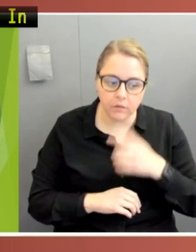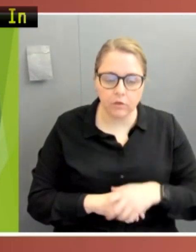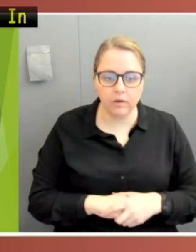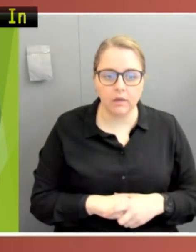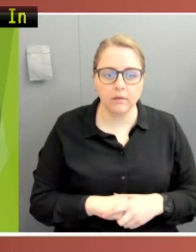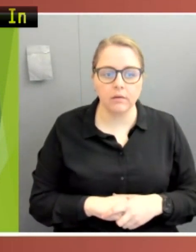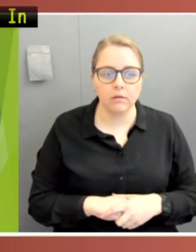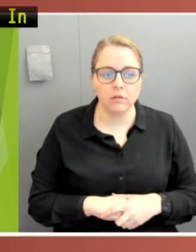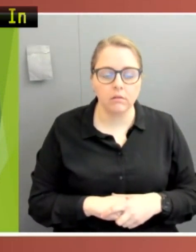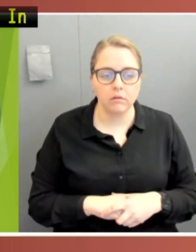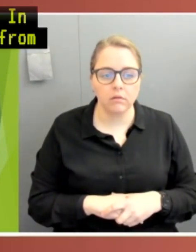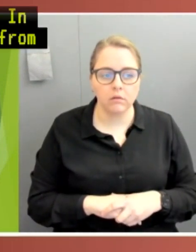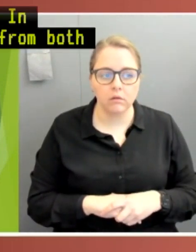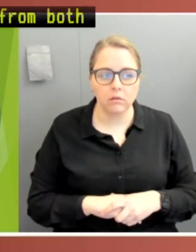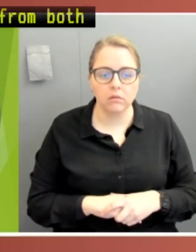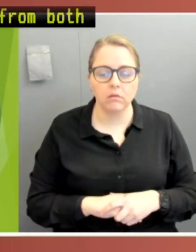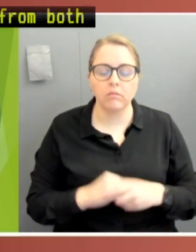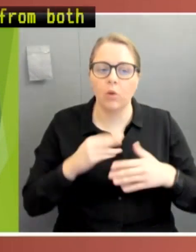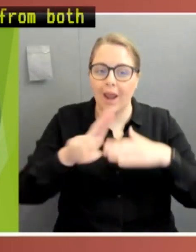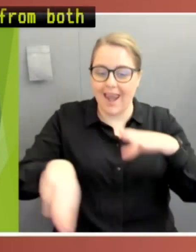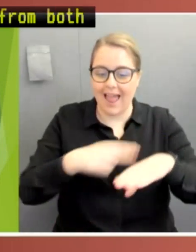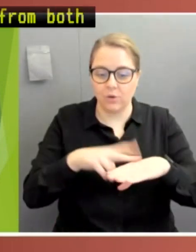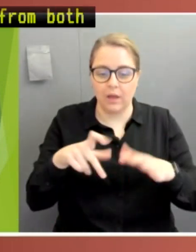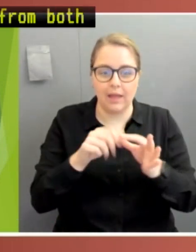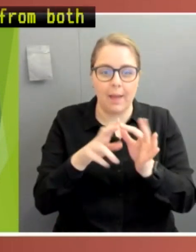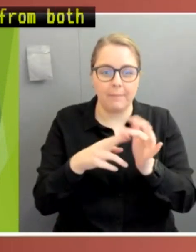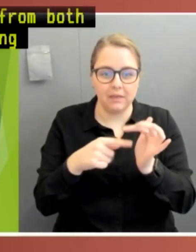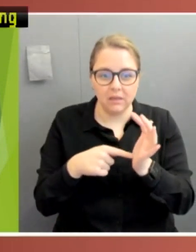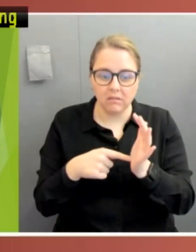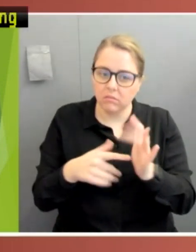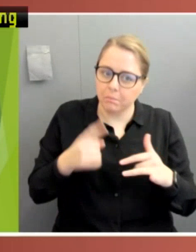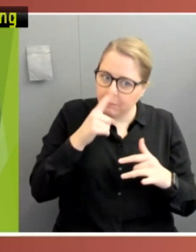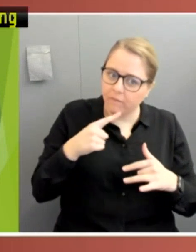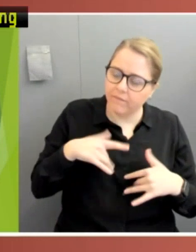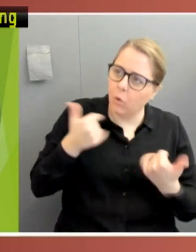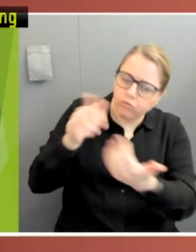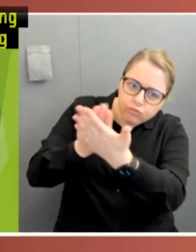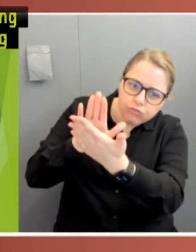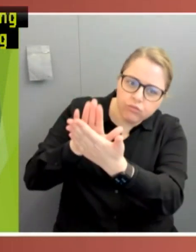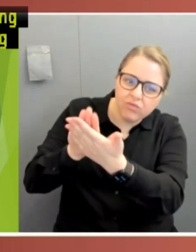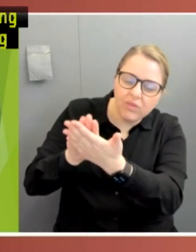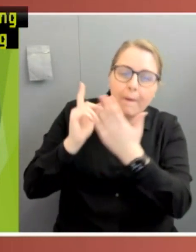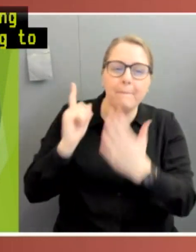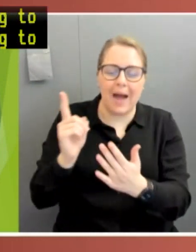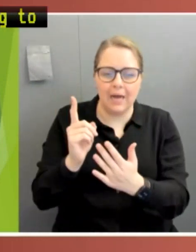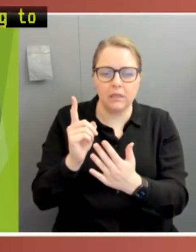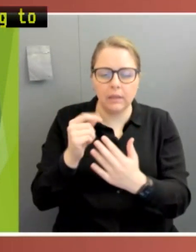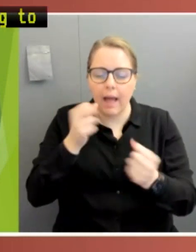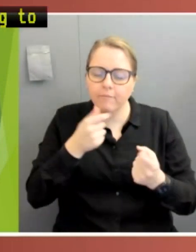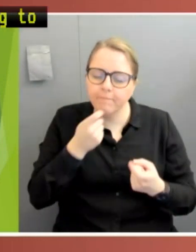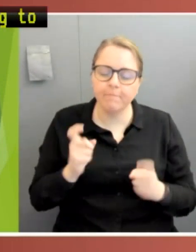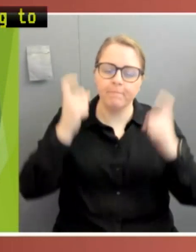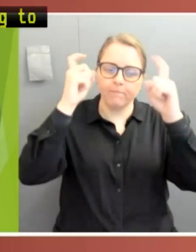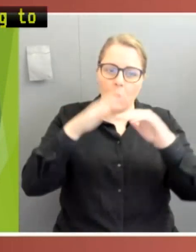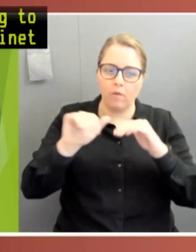to the pandemic response, the National Cabinet received wide praise. But concerns were raised almost immediately about the terminology and